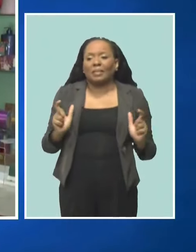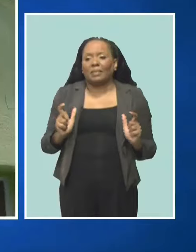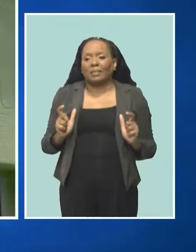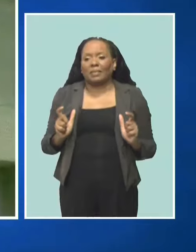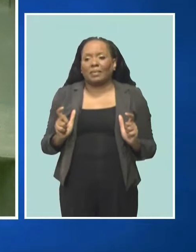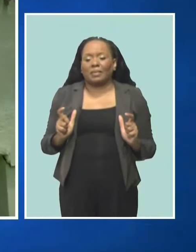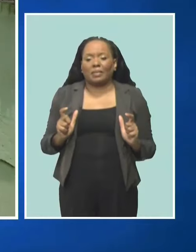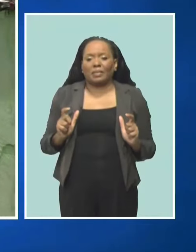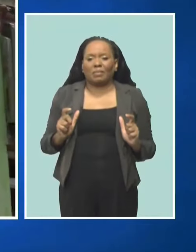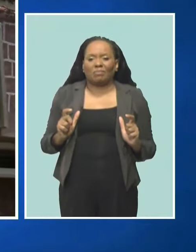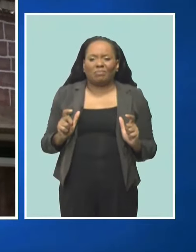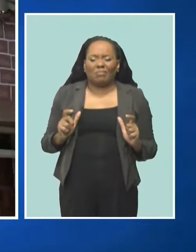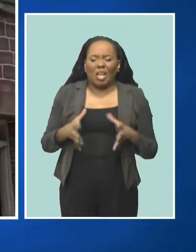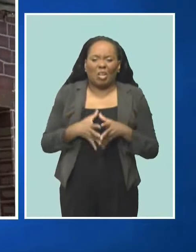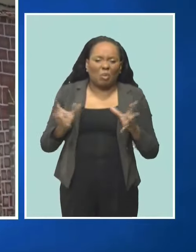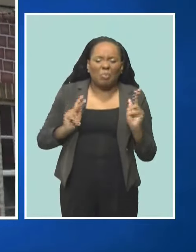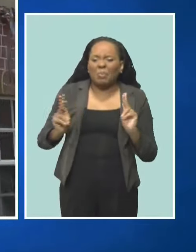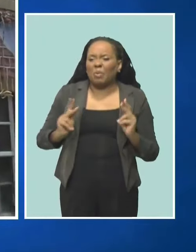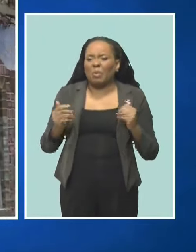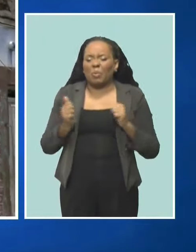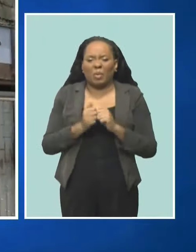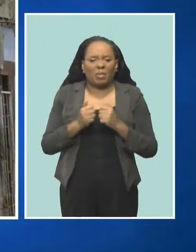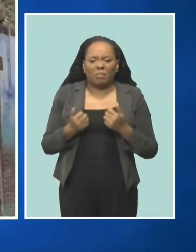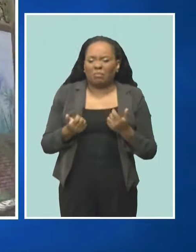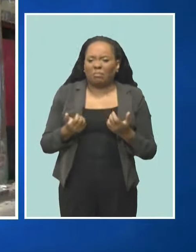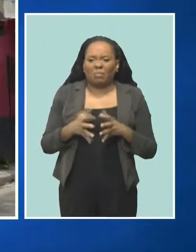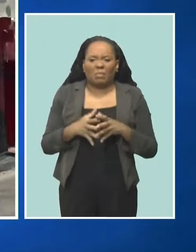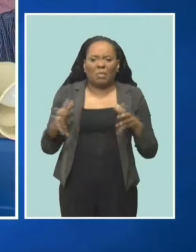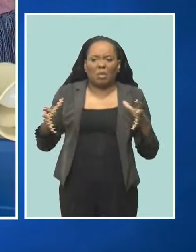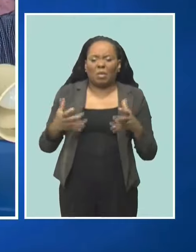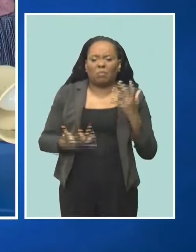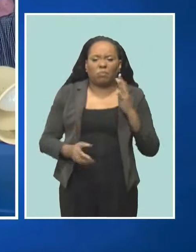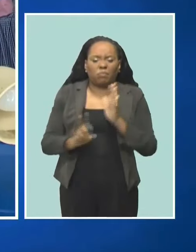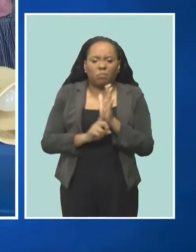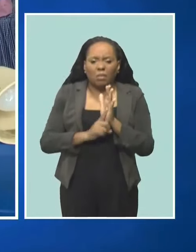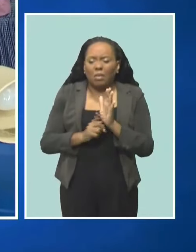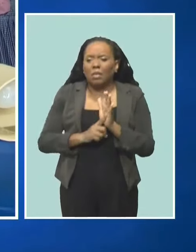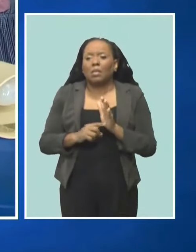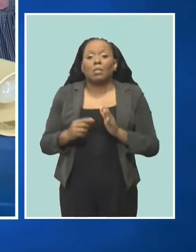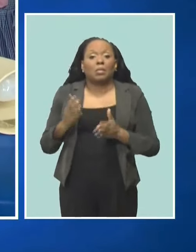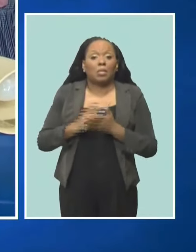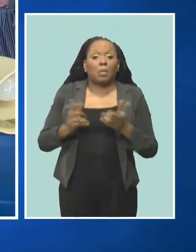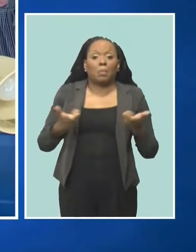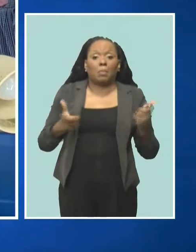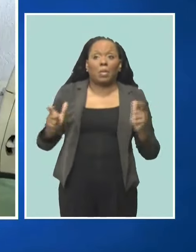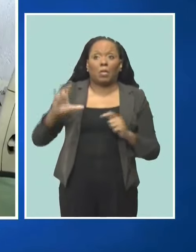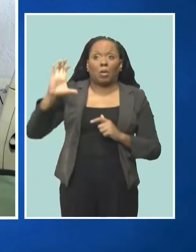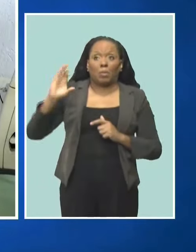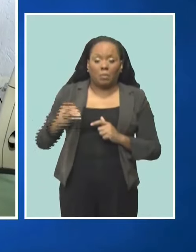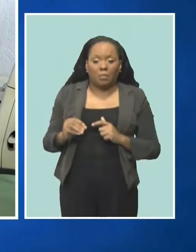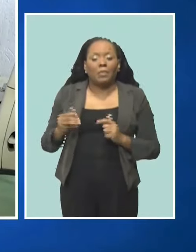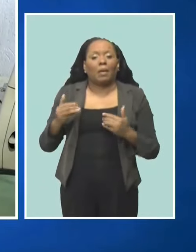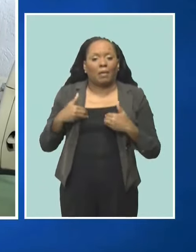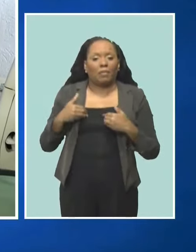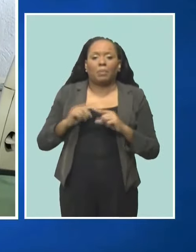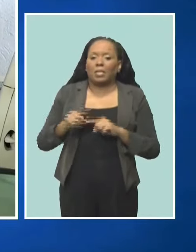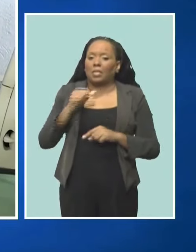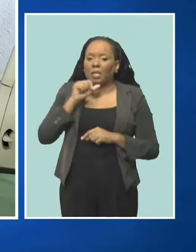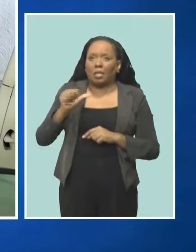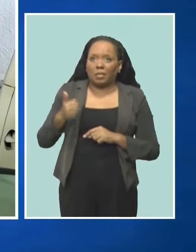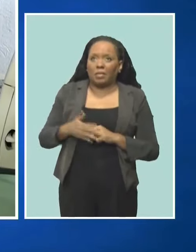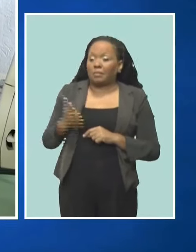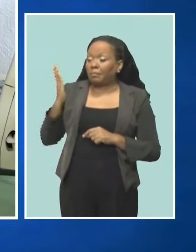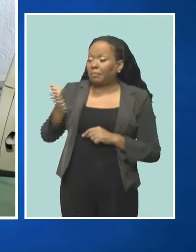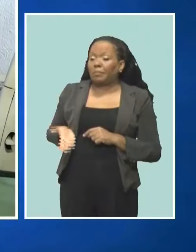department stores. Meanwhile, owner of Kay's creation, seamstress Kim Benjamin, believes some small business owners do not see fire